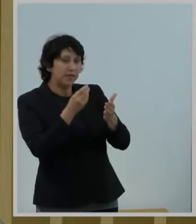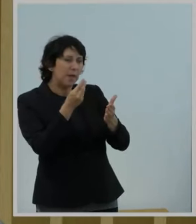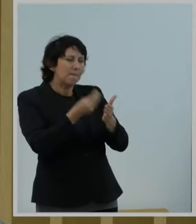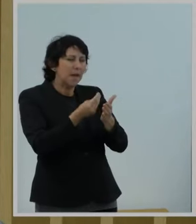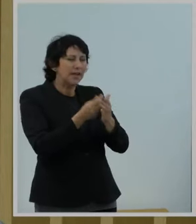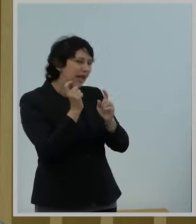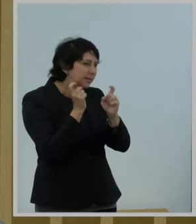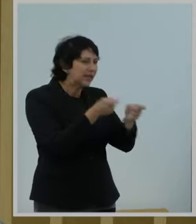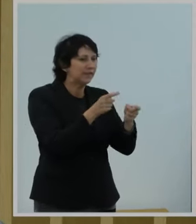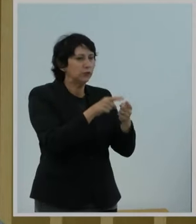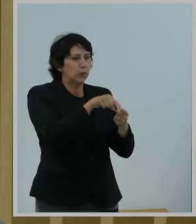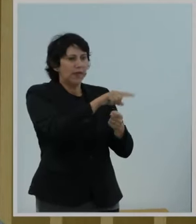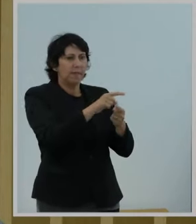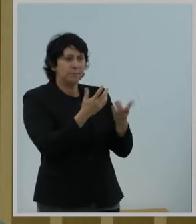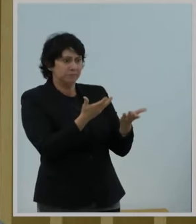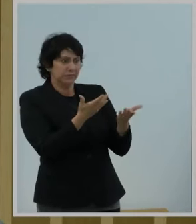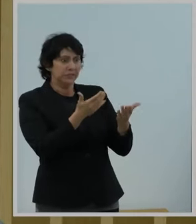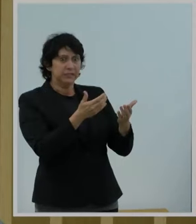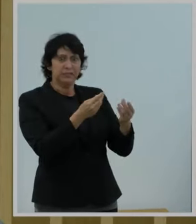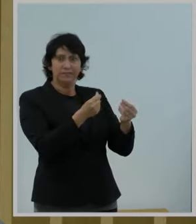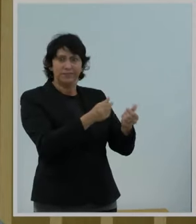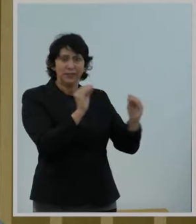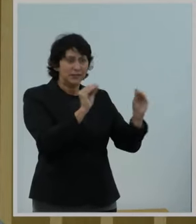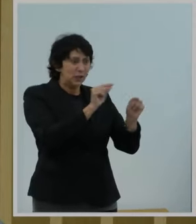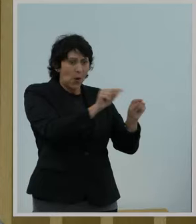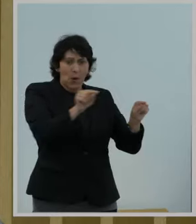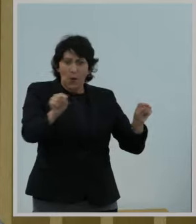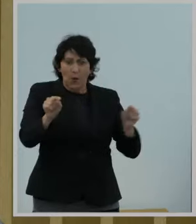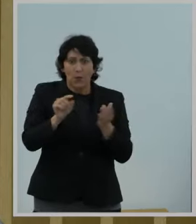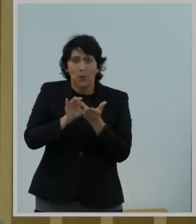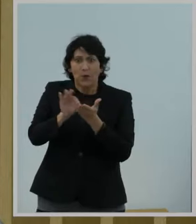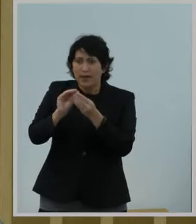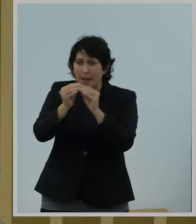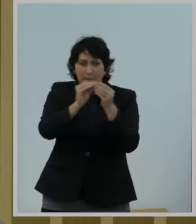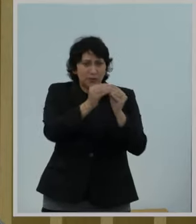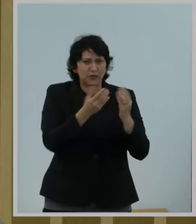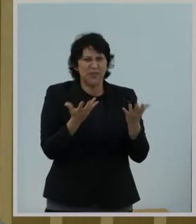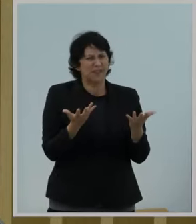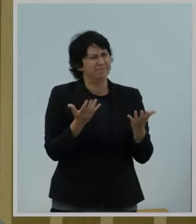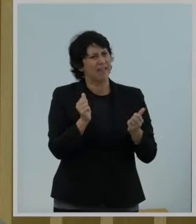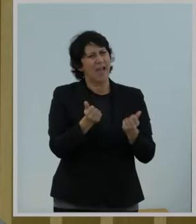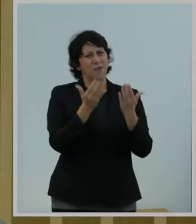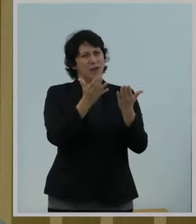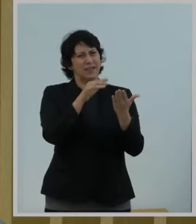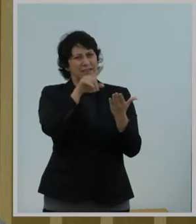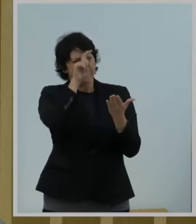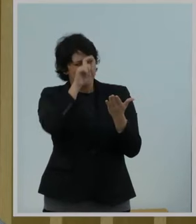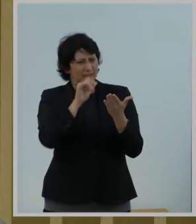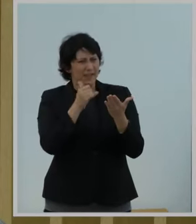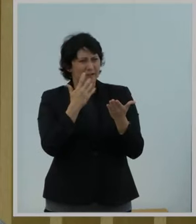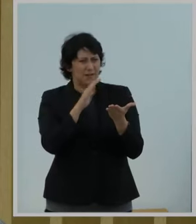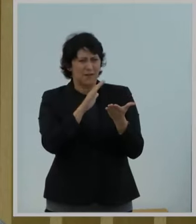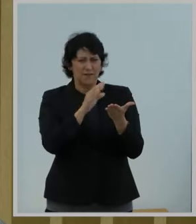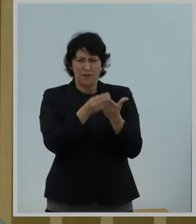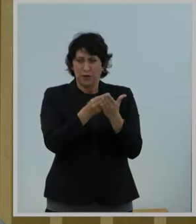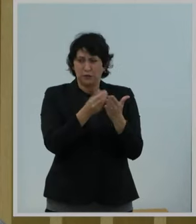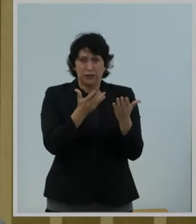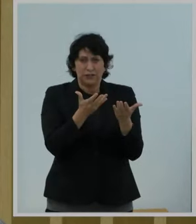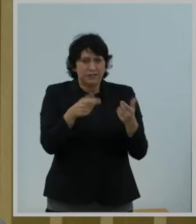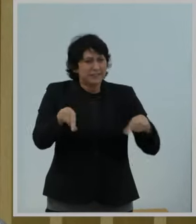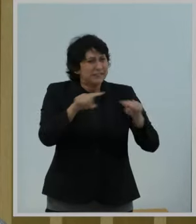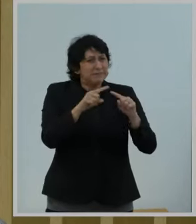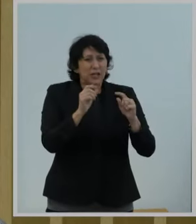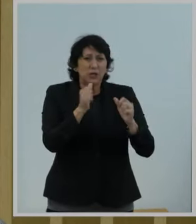raised concerns that a lack of coordination and accounting of federal broadband funding could result in significant